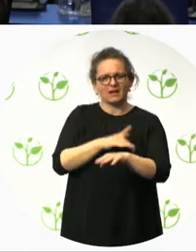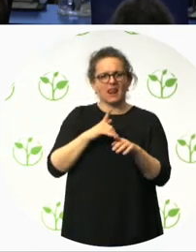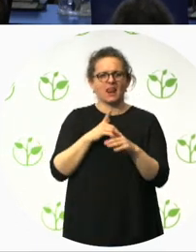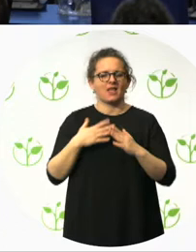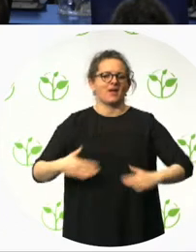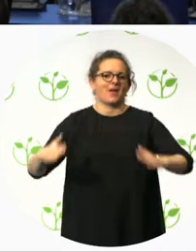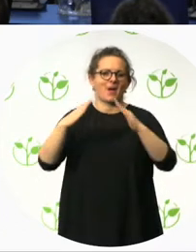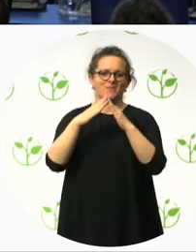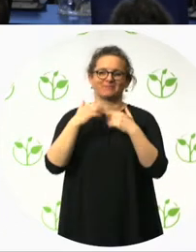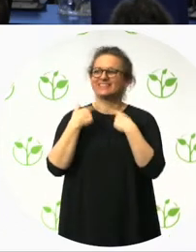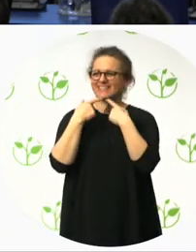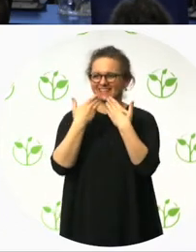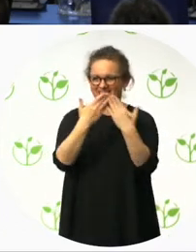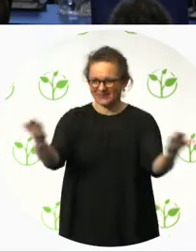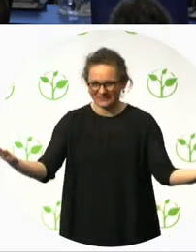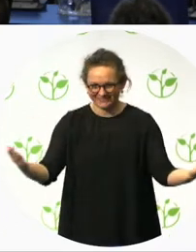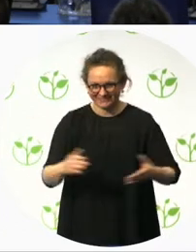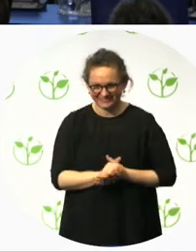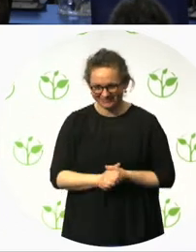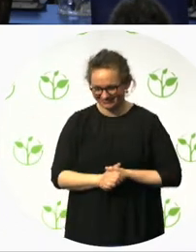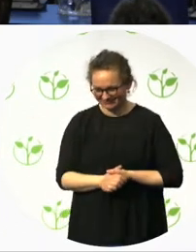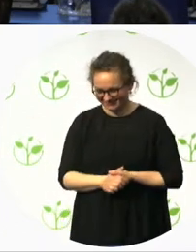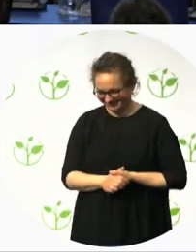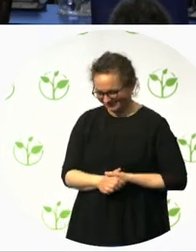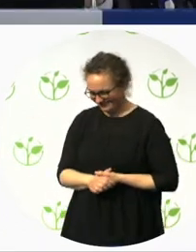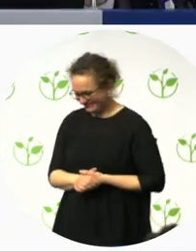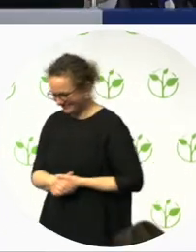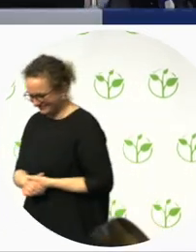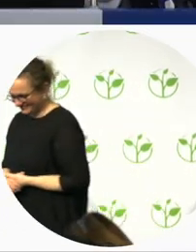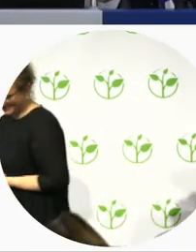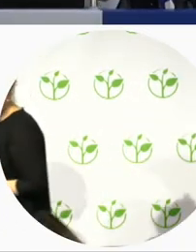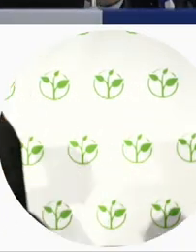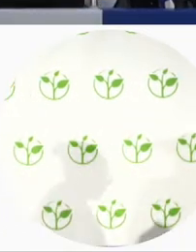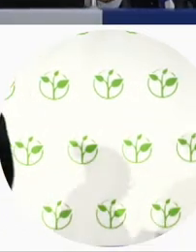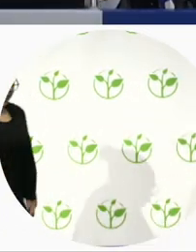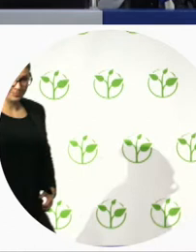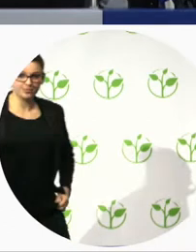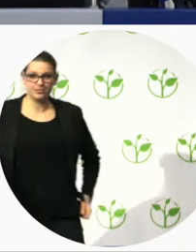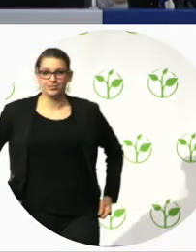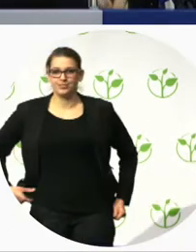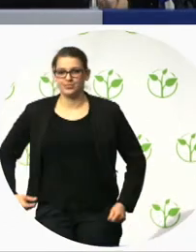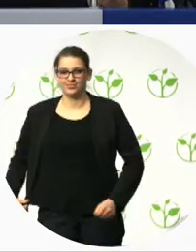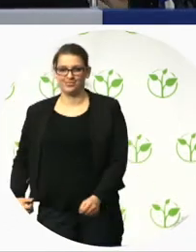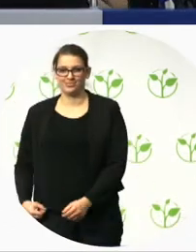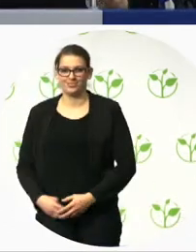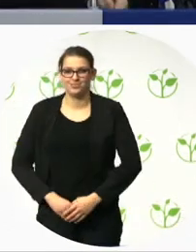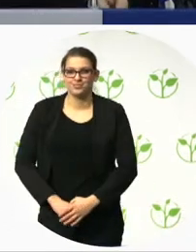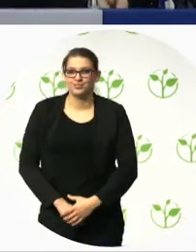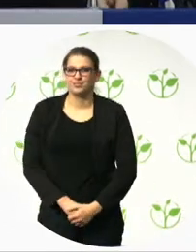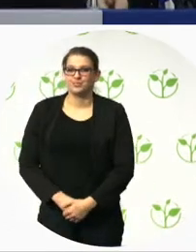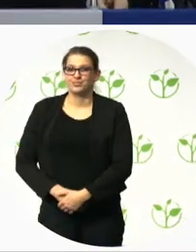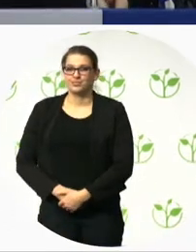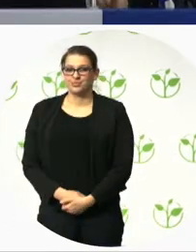Thank you very much, Michael. And again, a important point about universal design is to see the cost. So I think